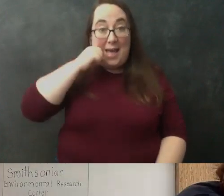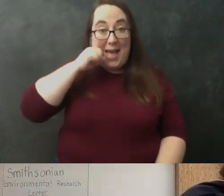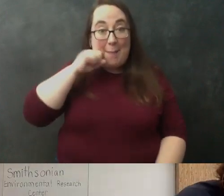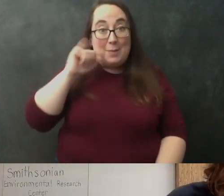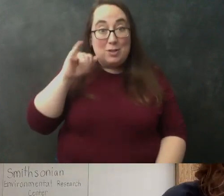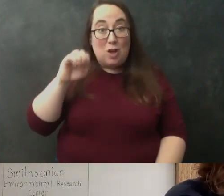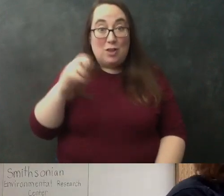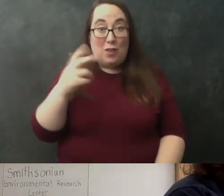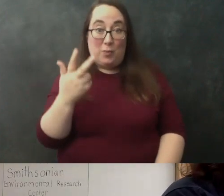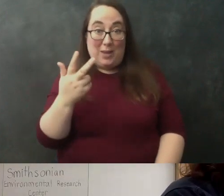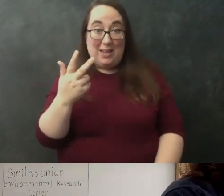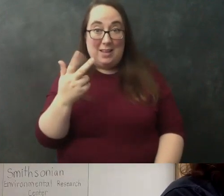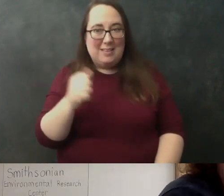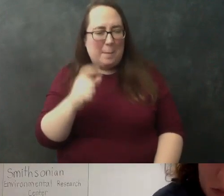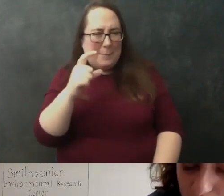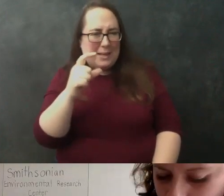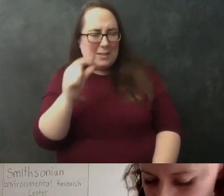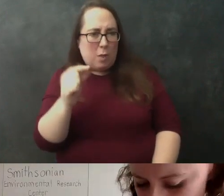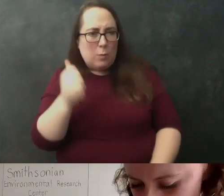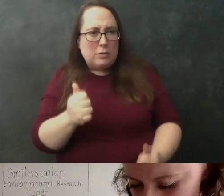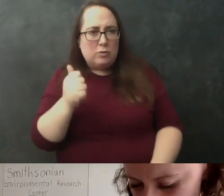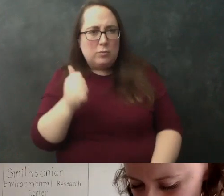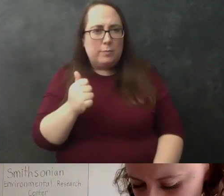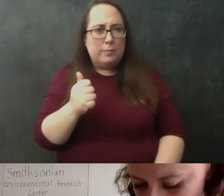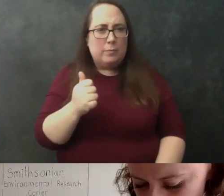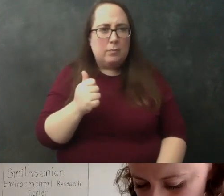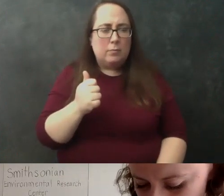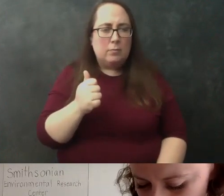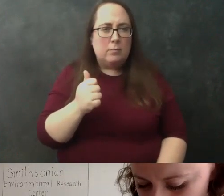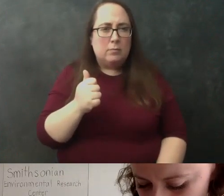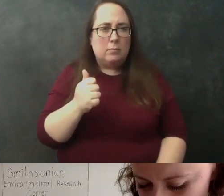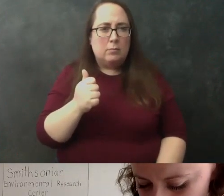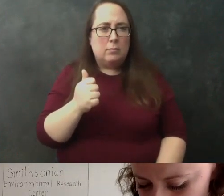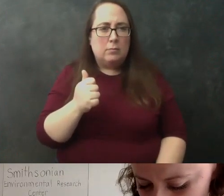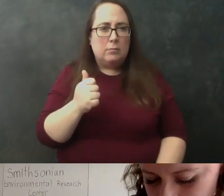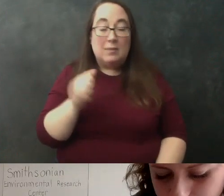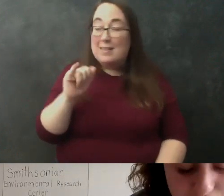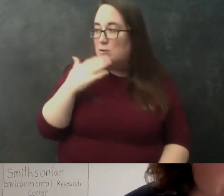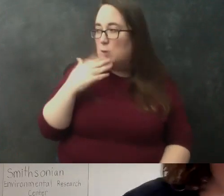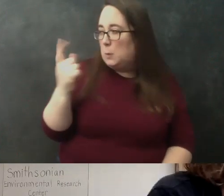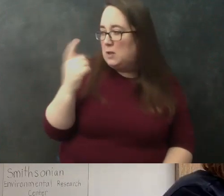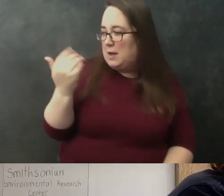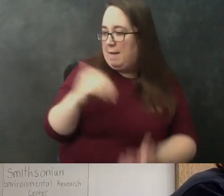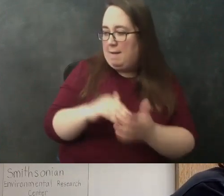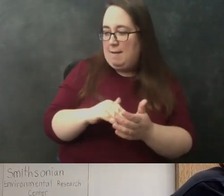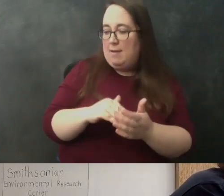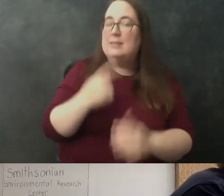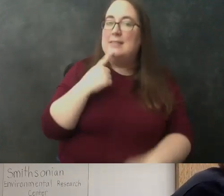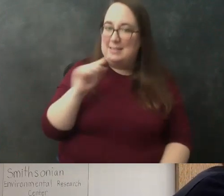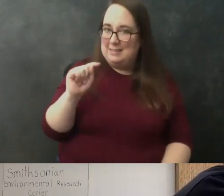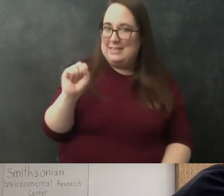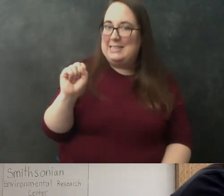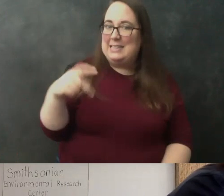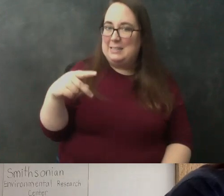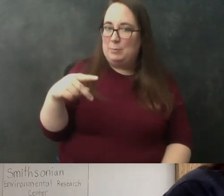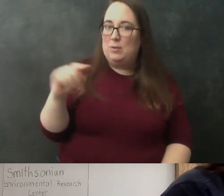so is that is that the big side or the small side for that one too um oh that's a good question again okay so it still says using a teaspoon at